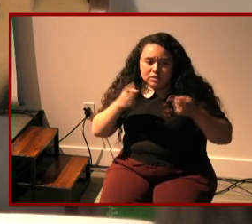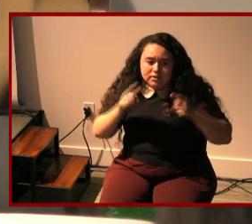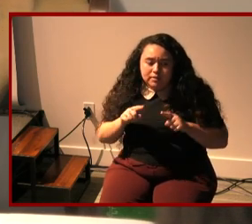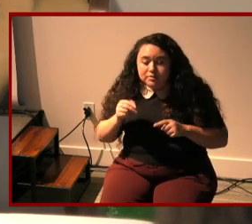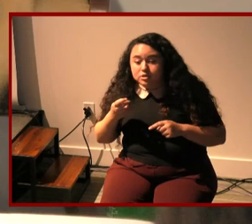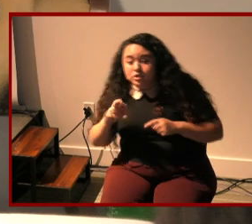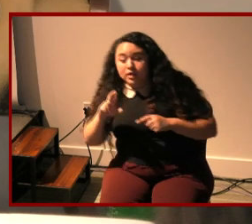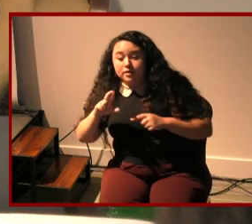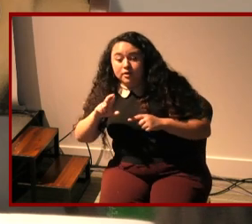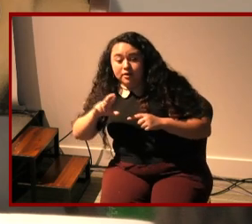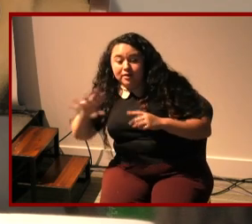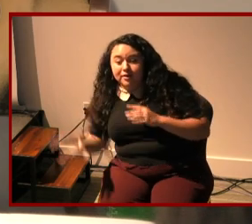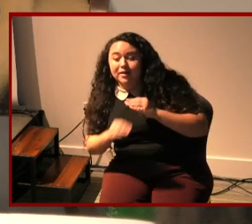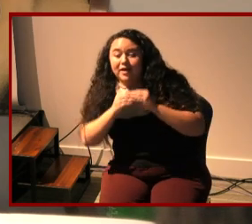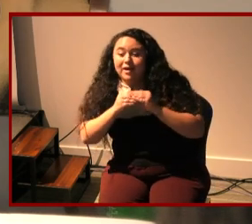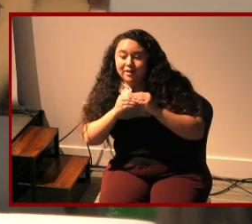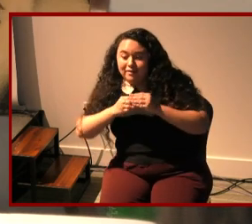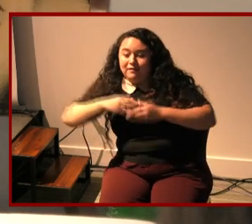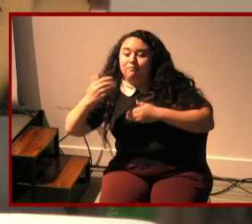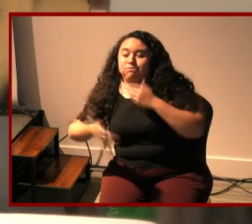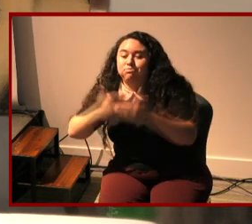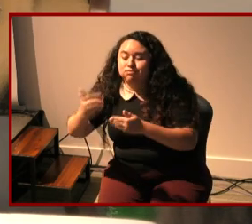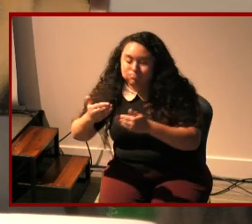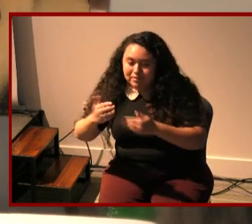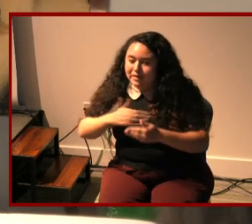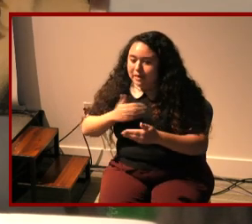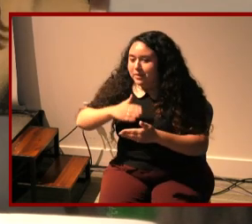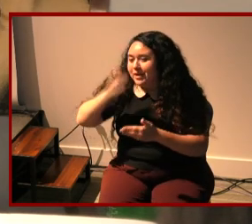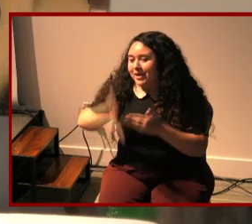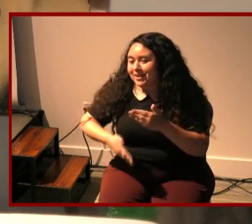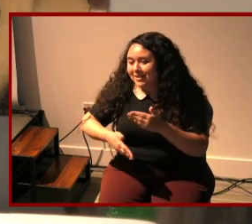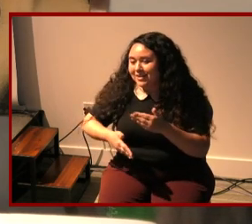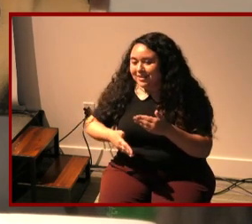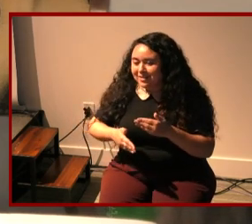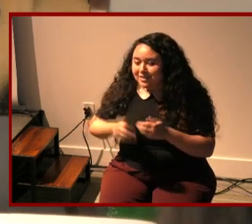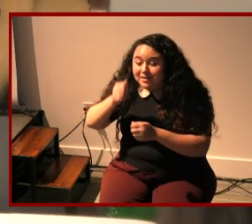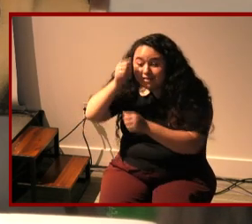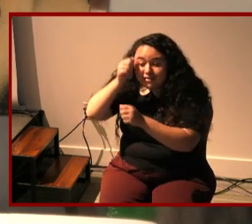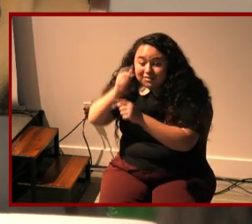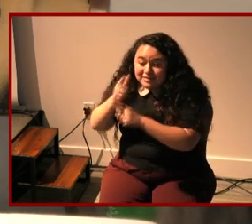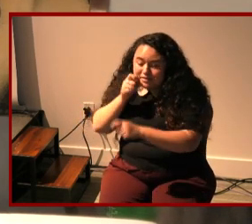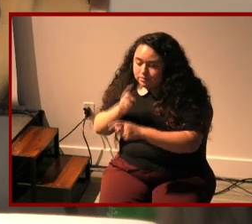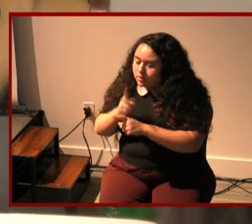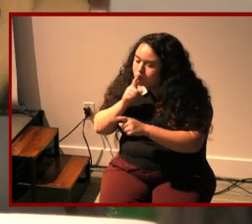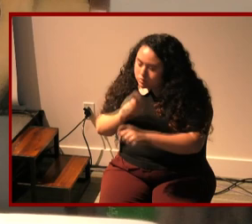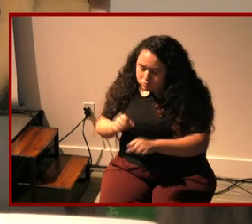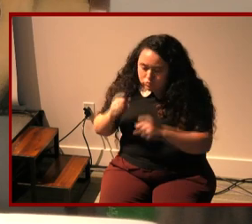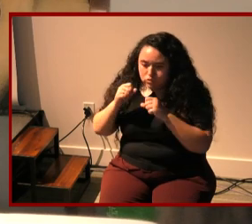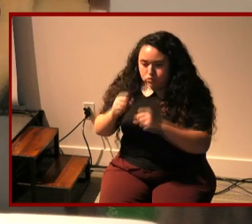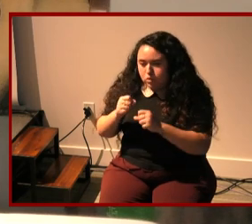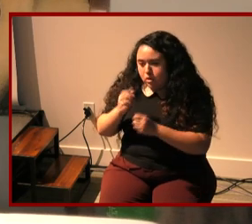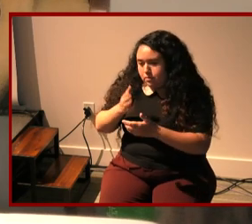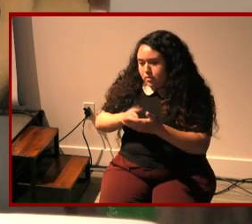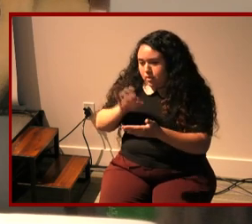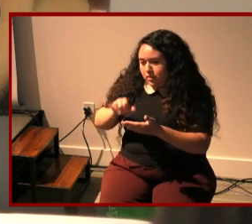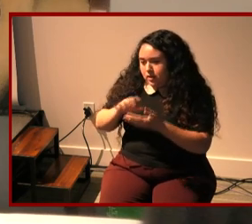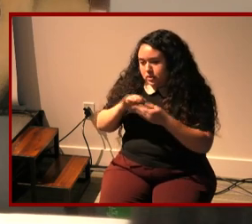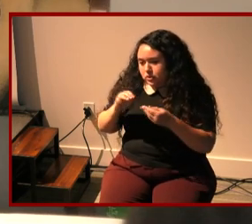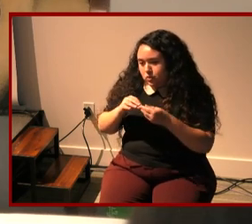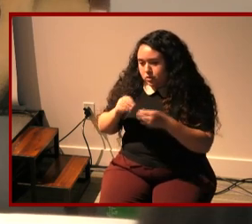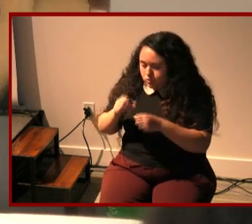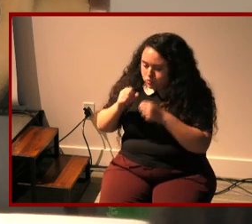and like you know catapults them into a happy ever after and siblings feature super prominently as these like